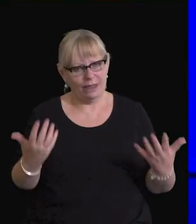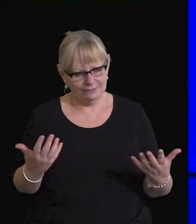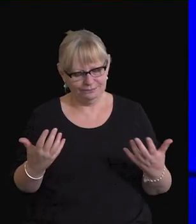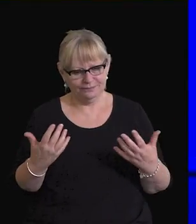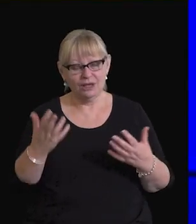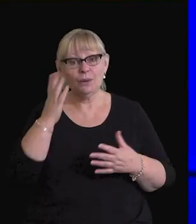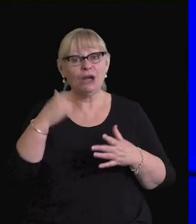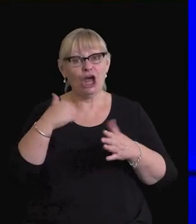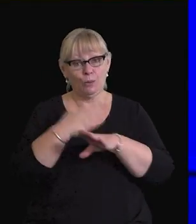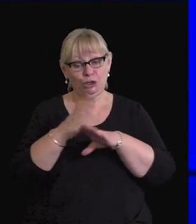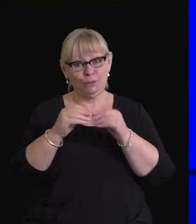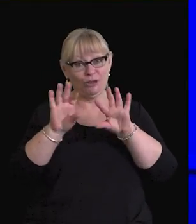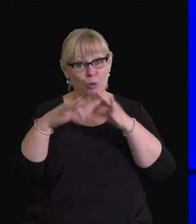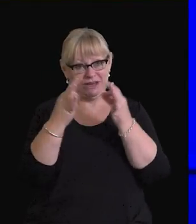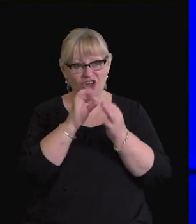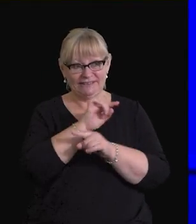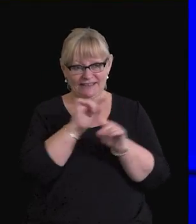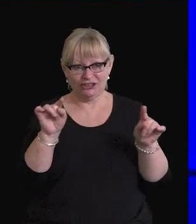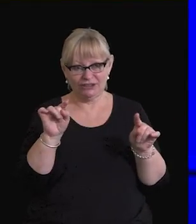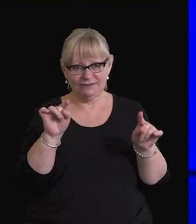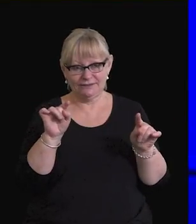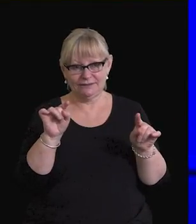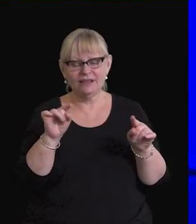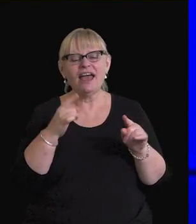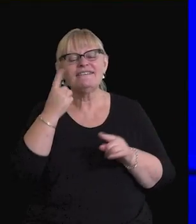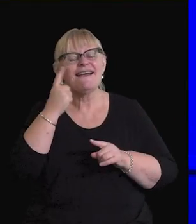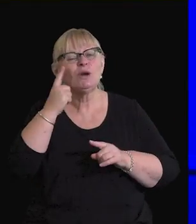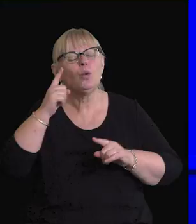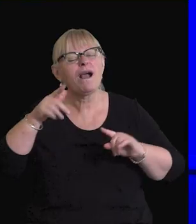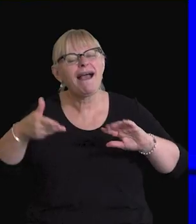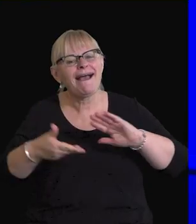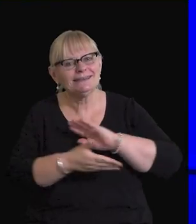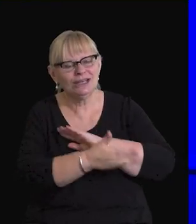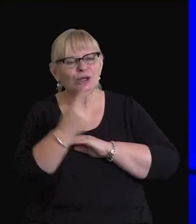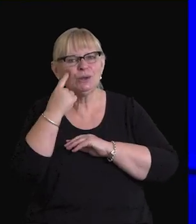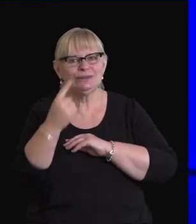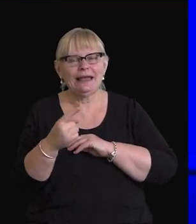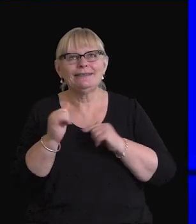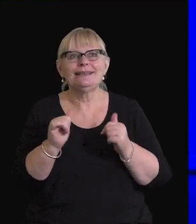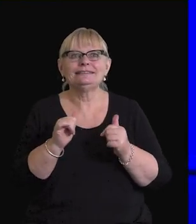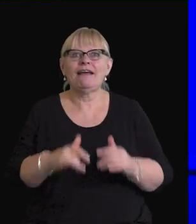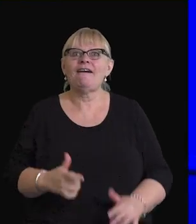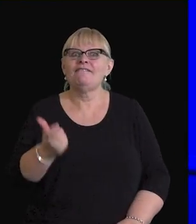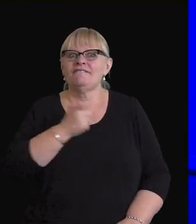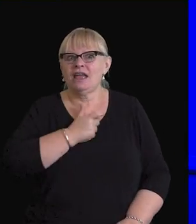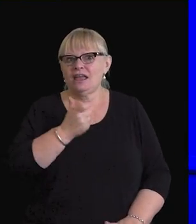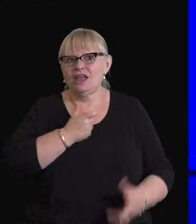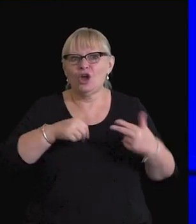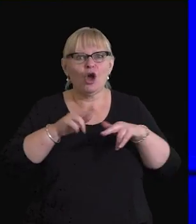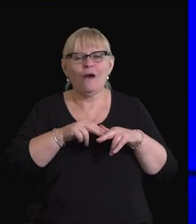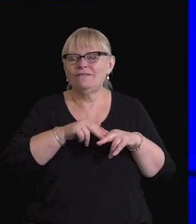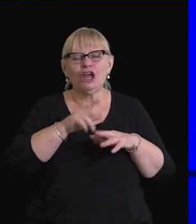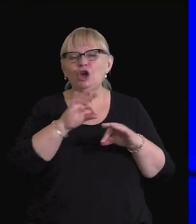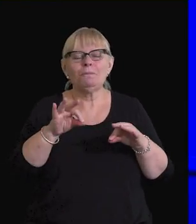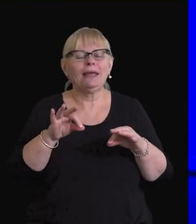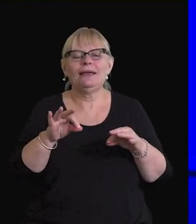Well, when I work with organisations and scratch beneath the surface, you run into this desperate fear of